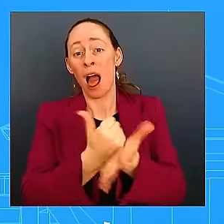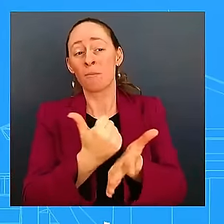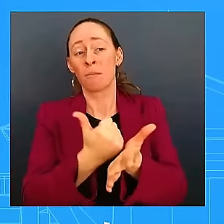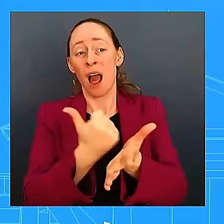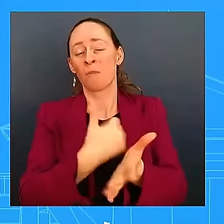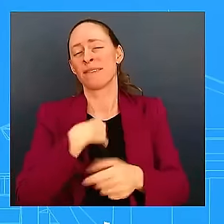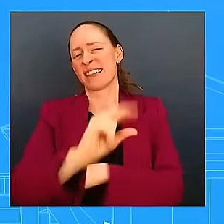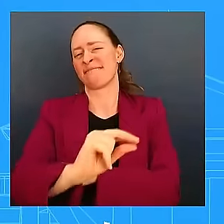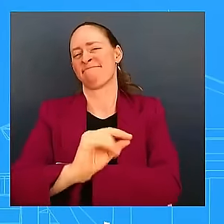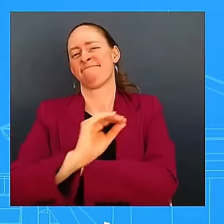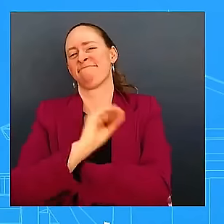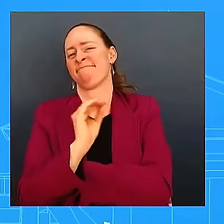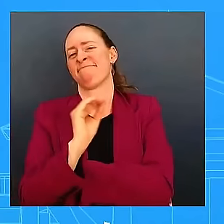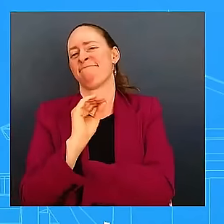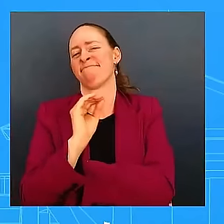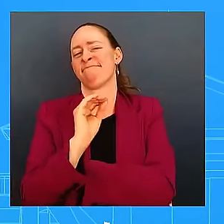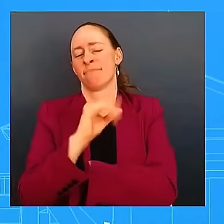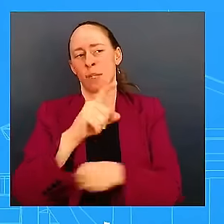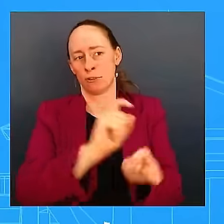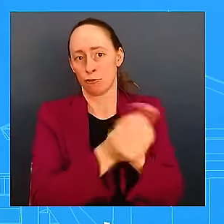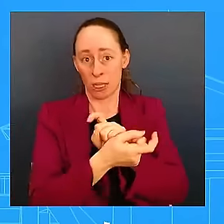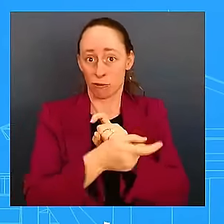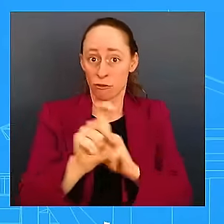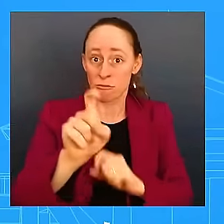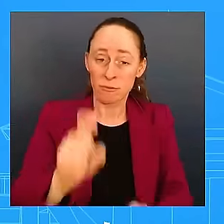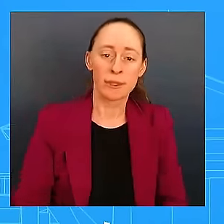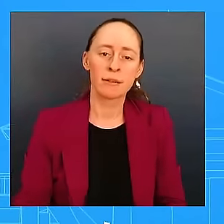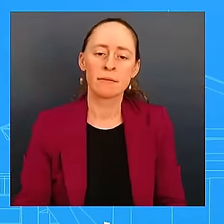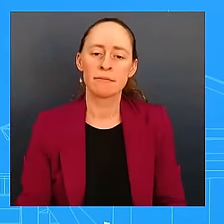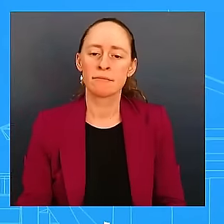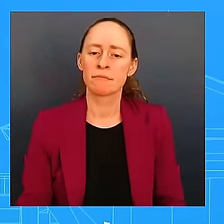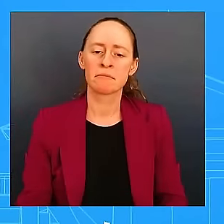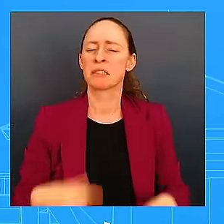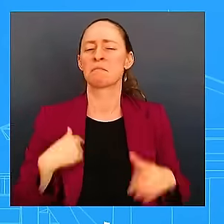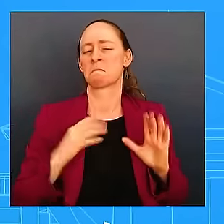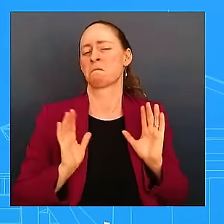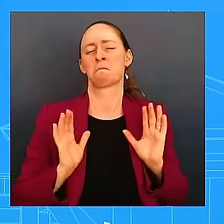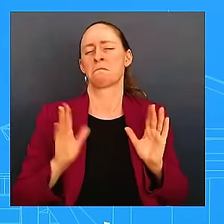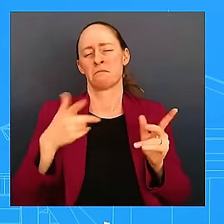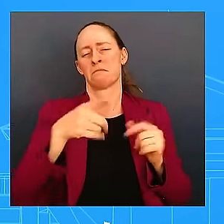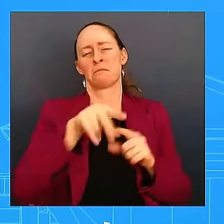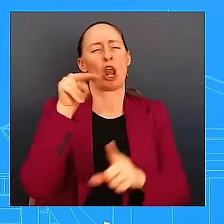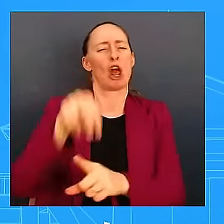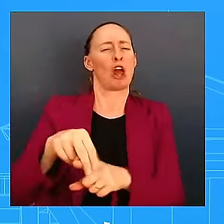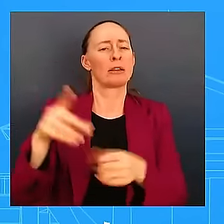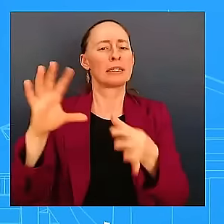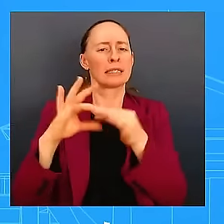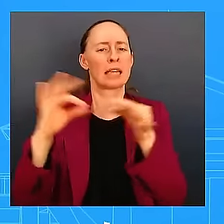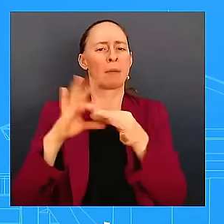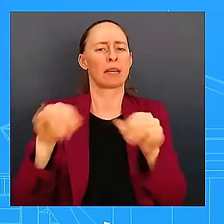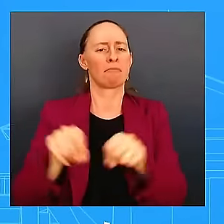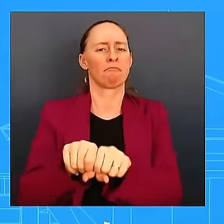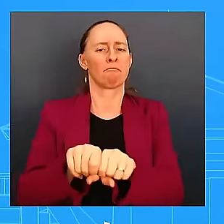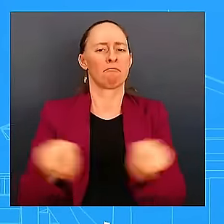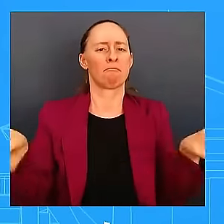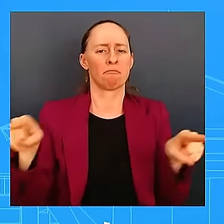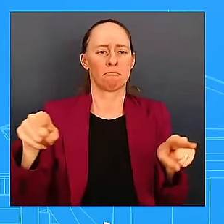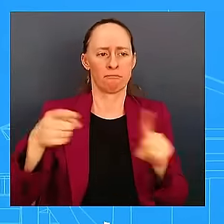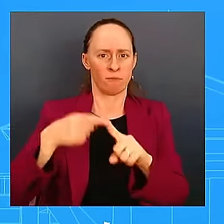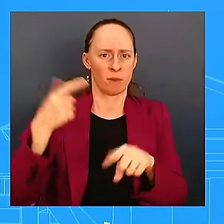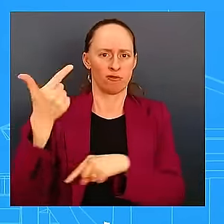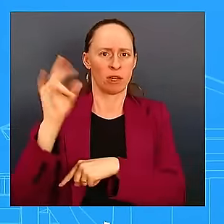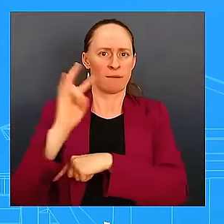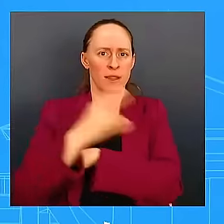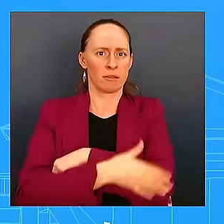just us, the G7 leaders and also key Middle East partners as well. I don't have anything beyond that. That